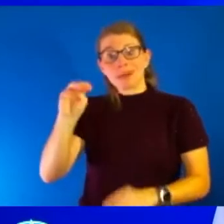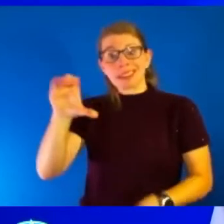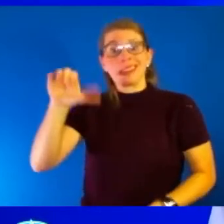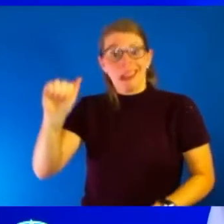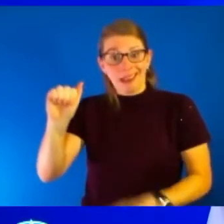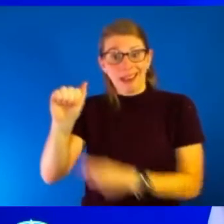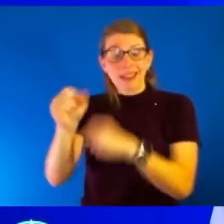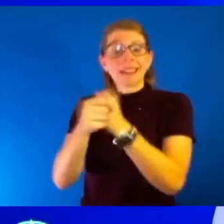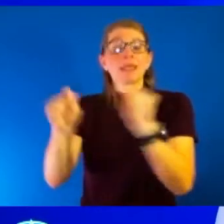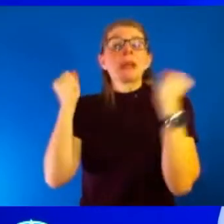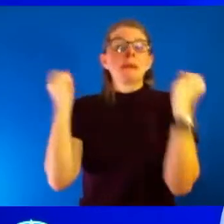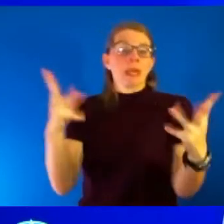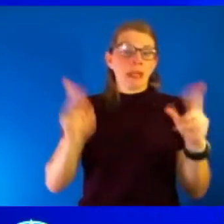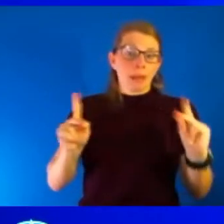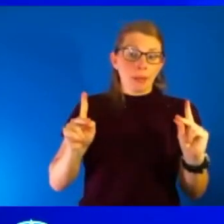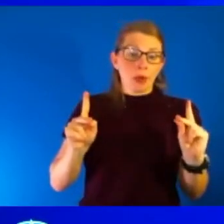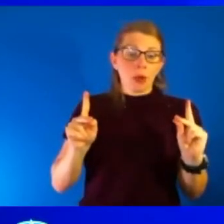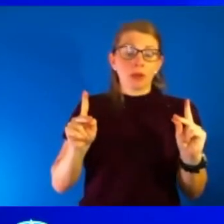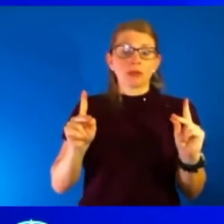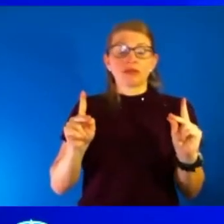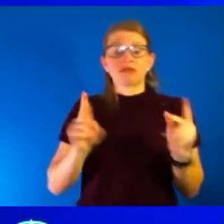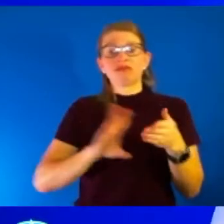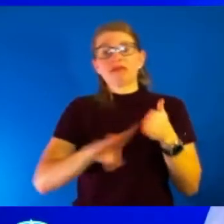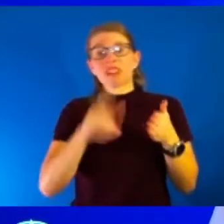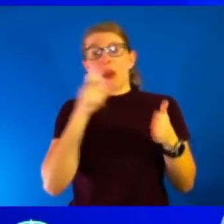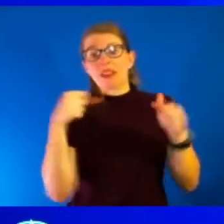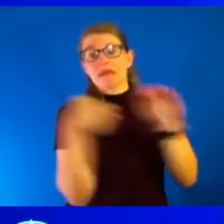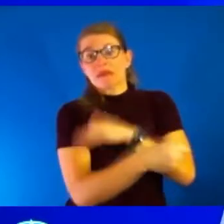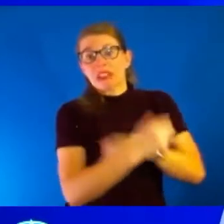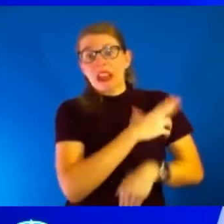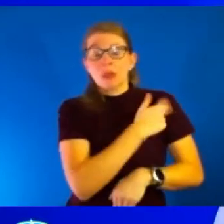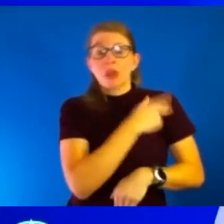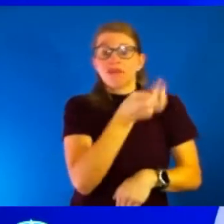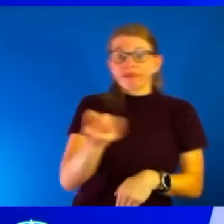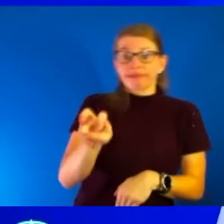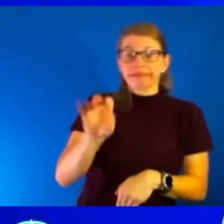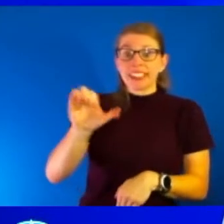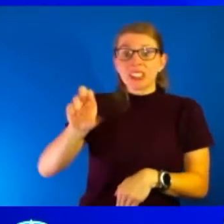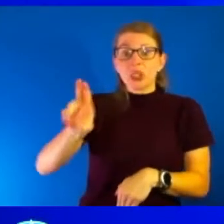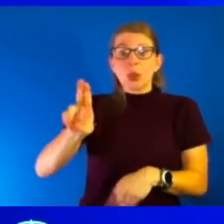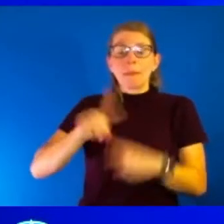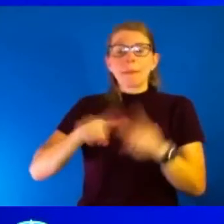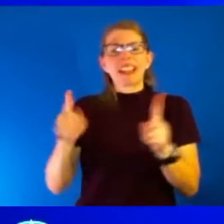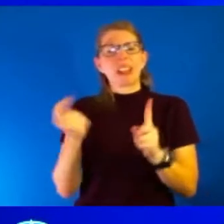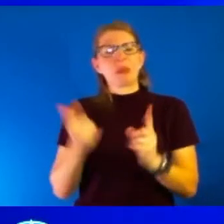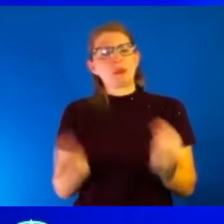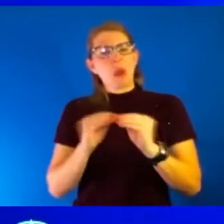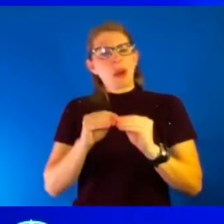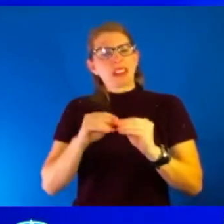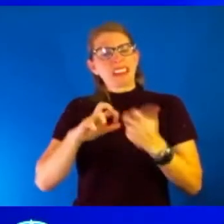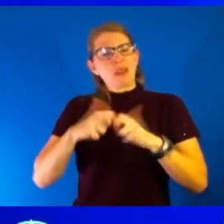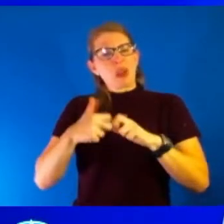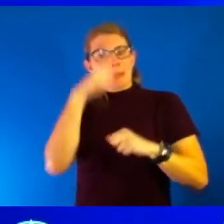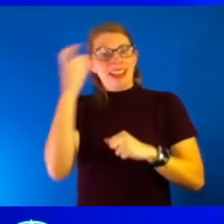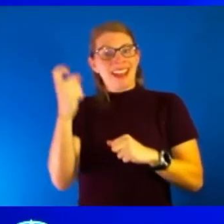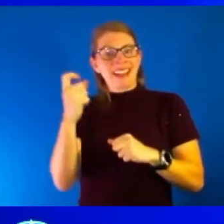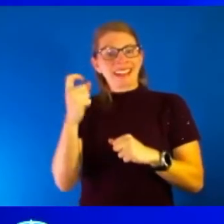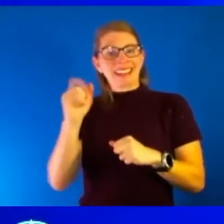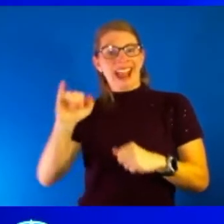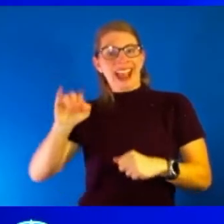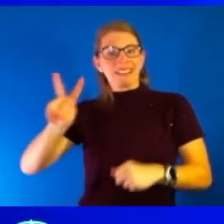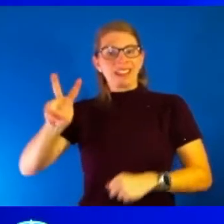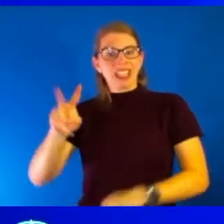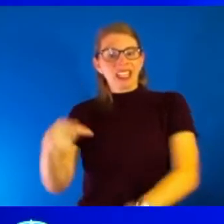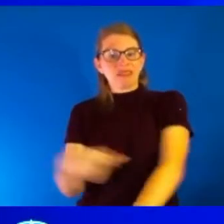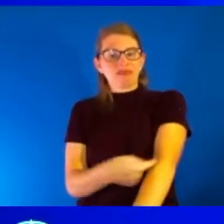a lot of people from going to the hospital and going to the ICU. It's just sometimes it's a little bit more difficult because it is an IV type of